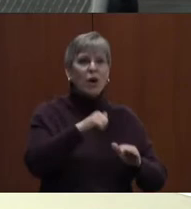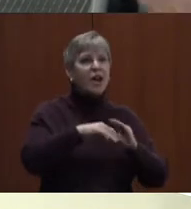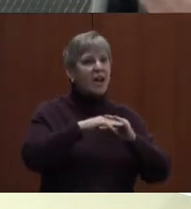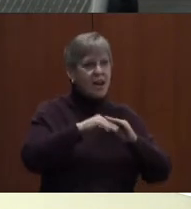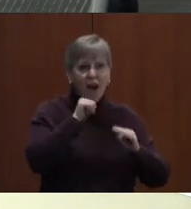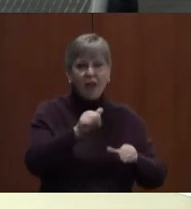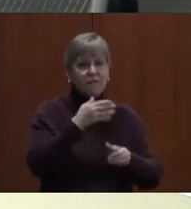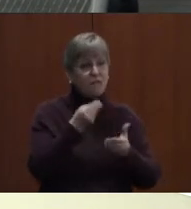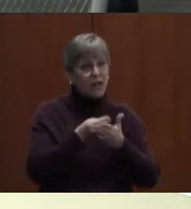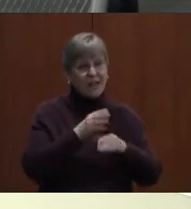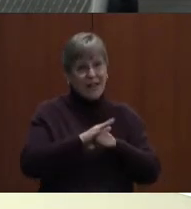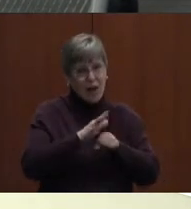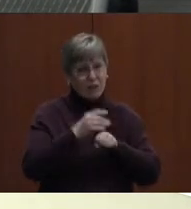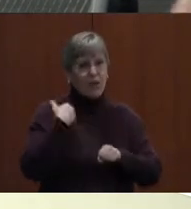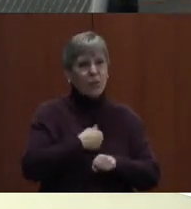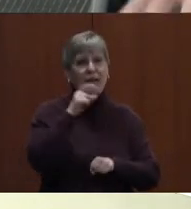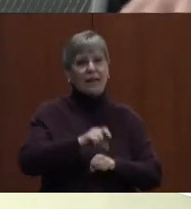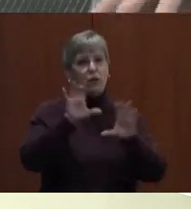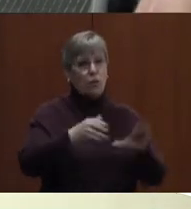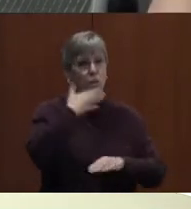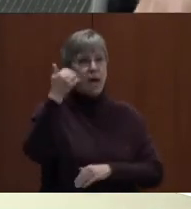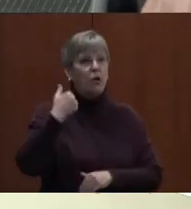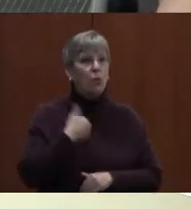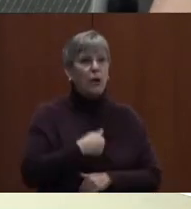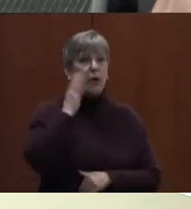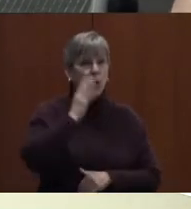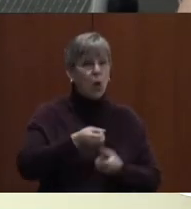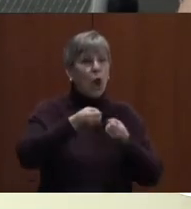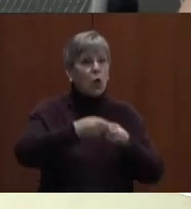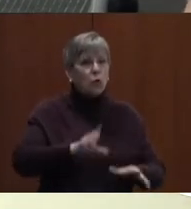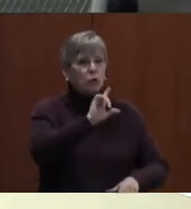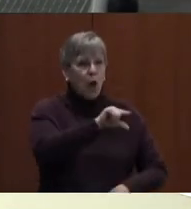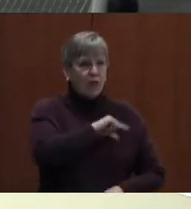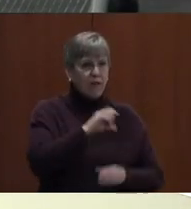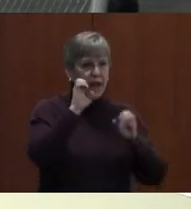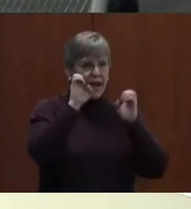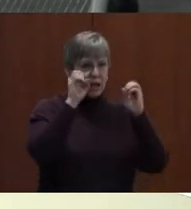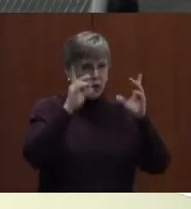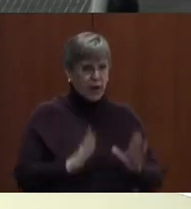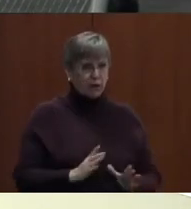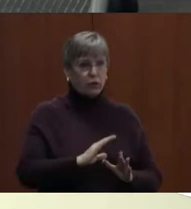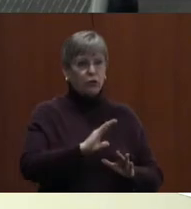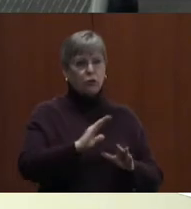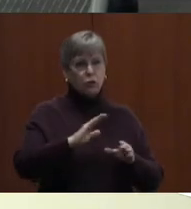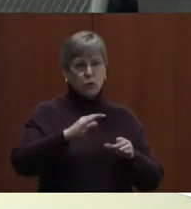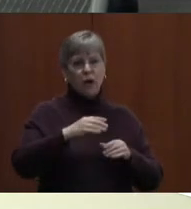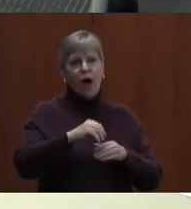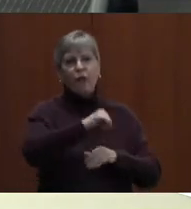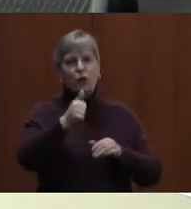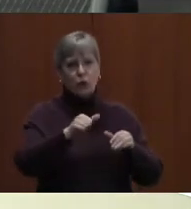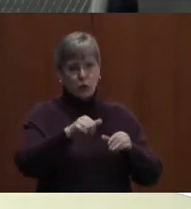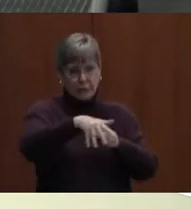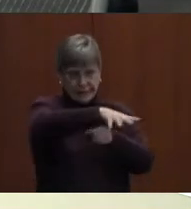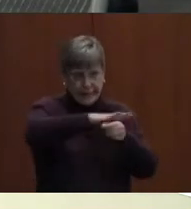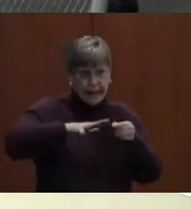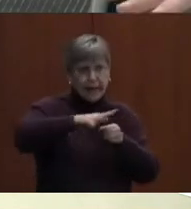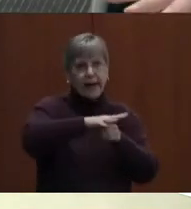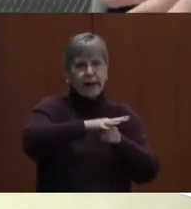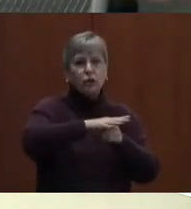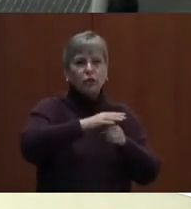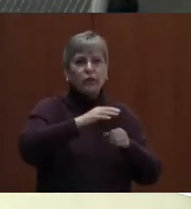We need to do better than that. We will lose qualified educators to neighboring jurisdictions whose salaries